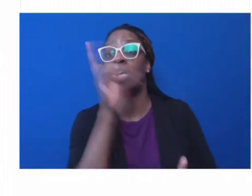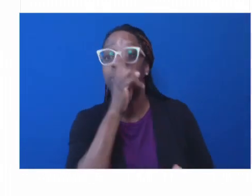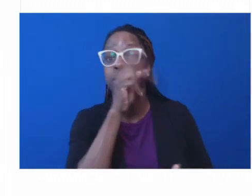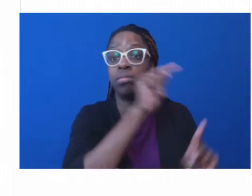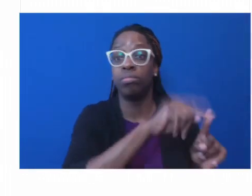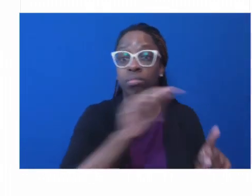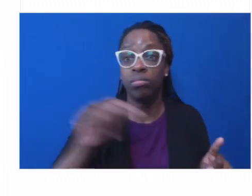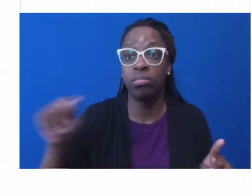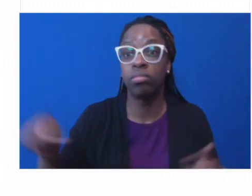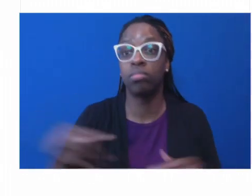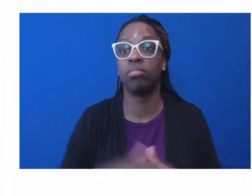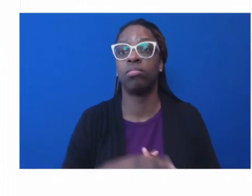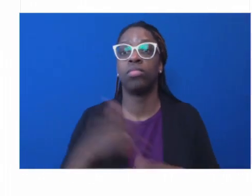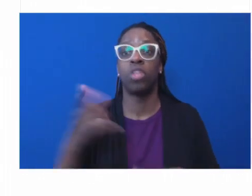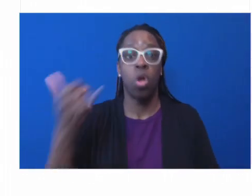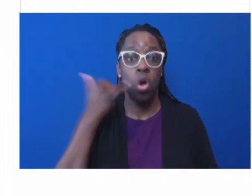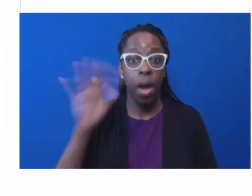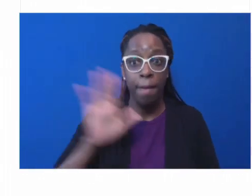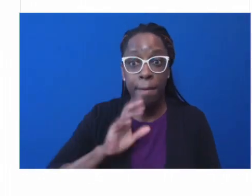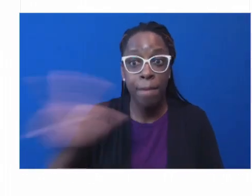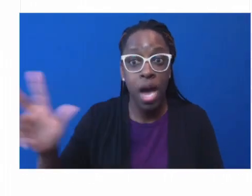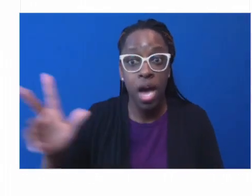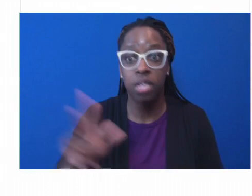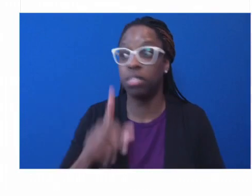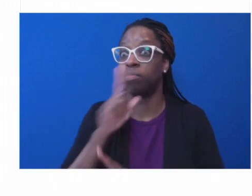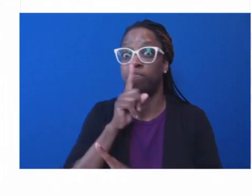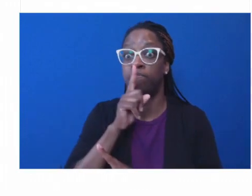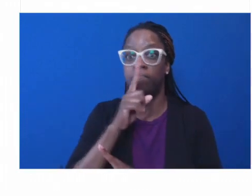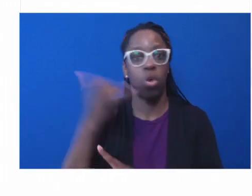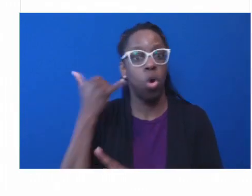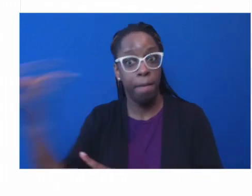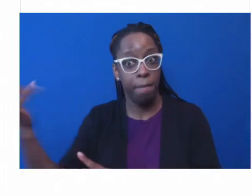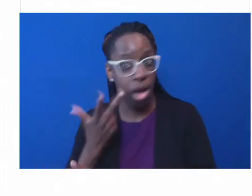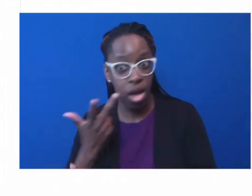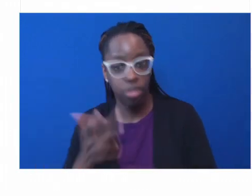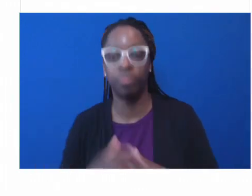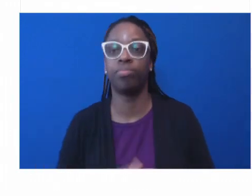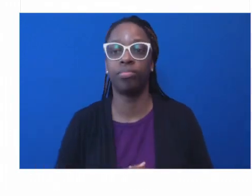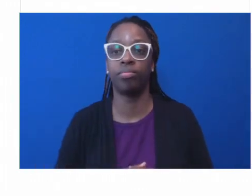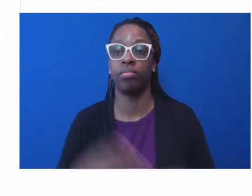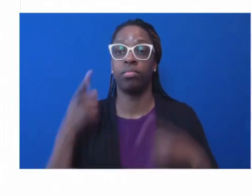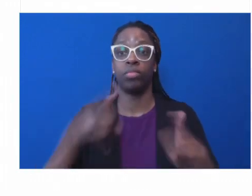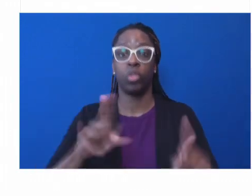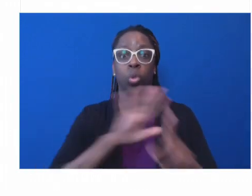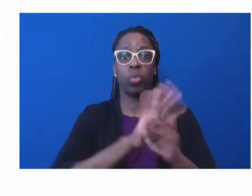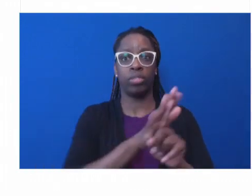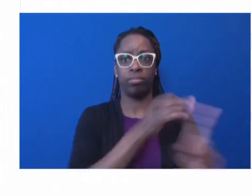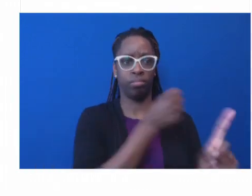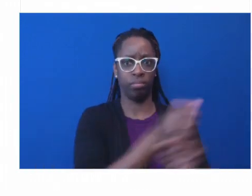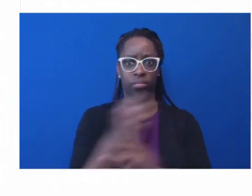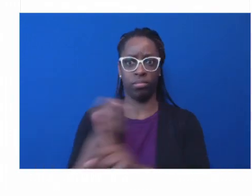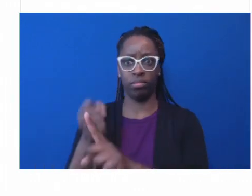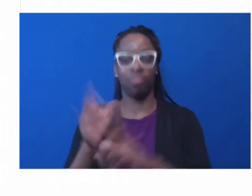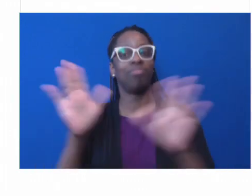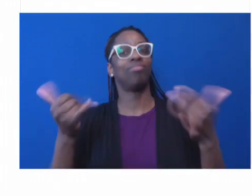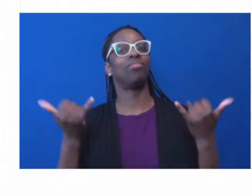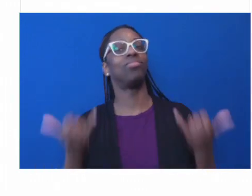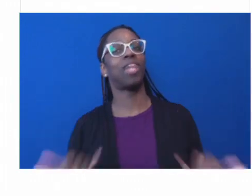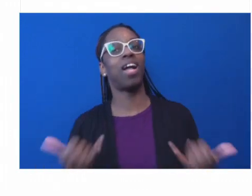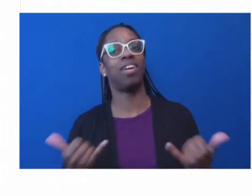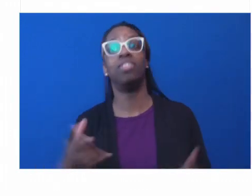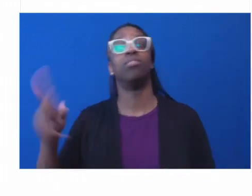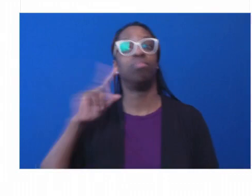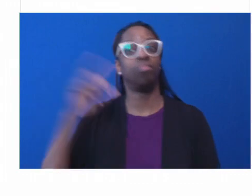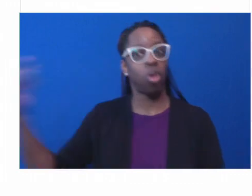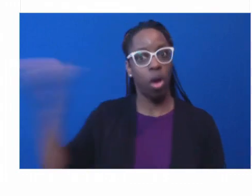Now they're calling me. Can we come into your barbershops? And you know what the barbers and stylists said to me, Anita? They said,